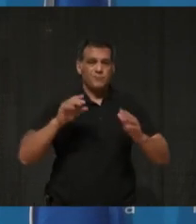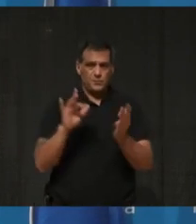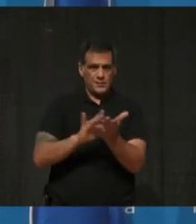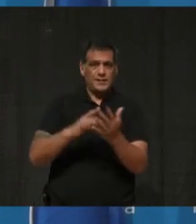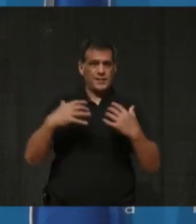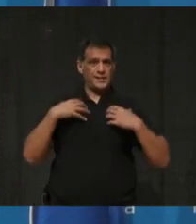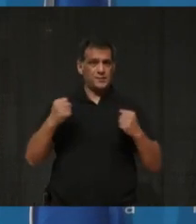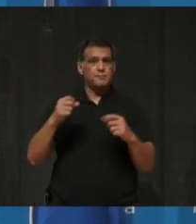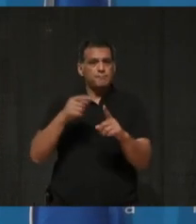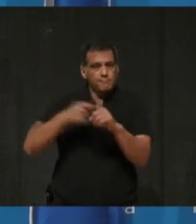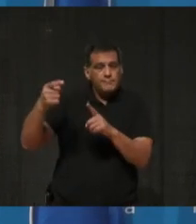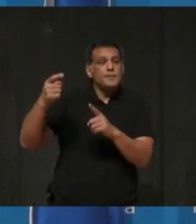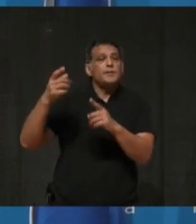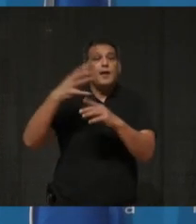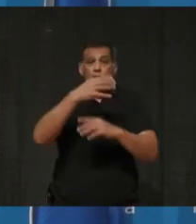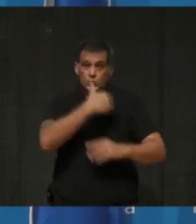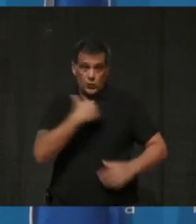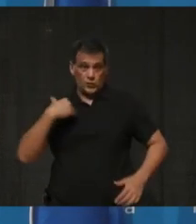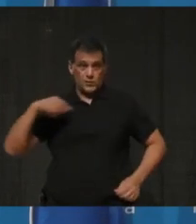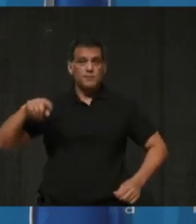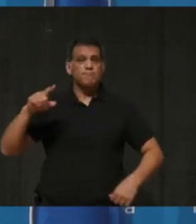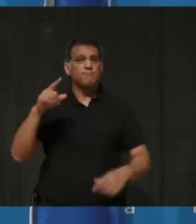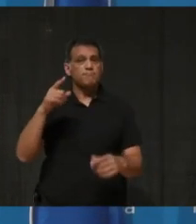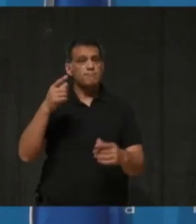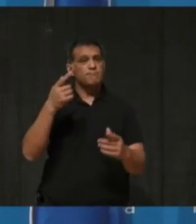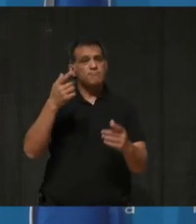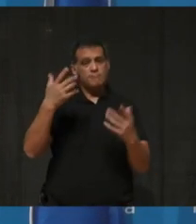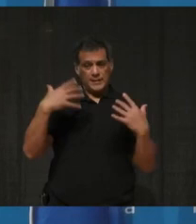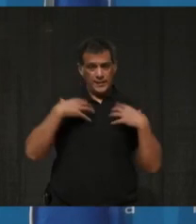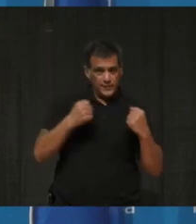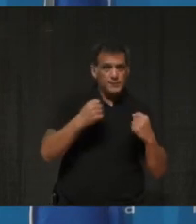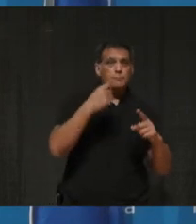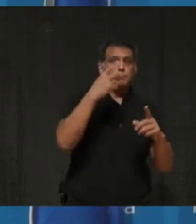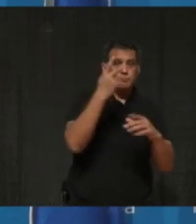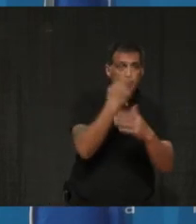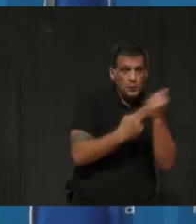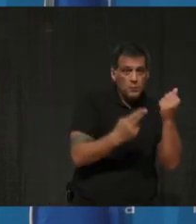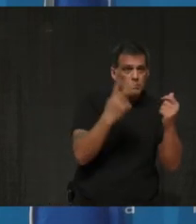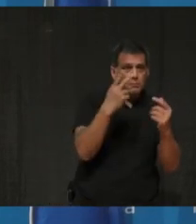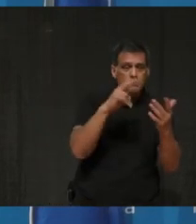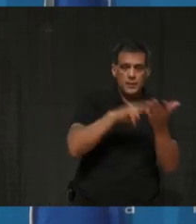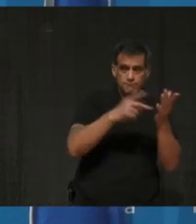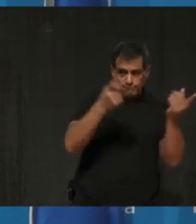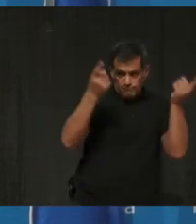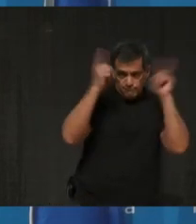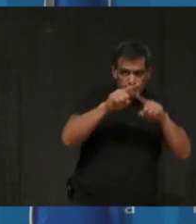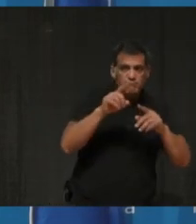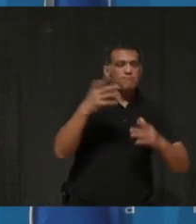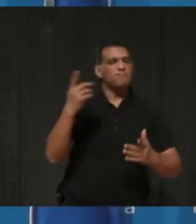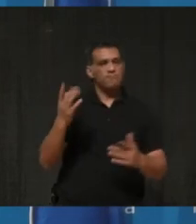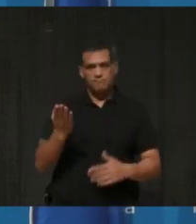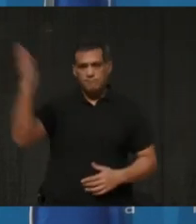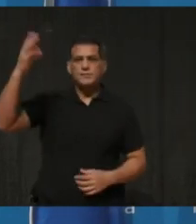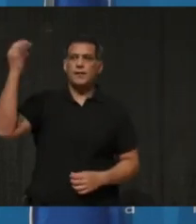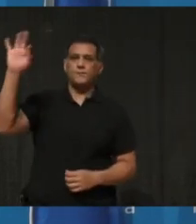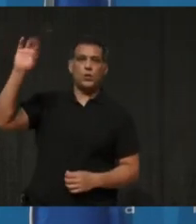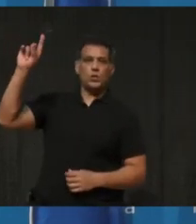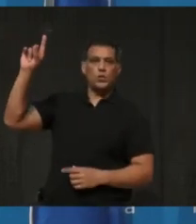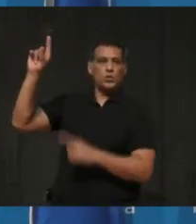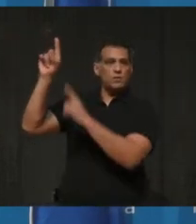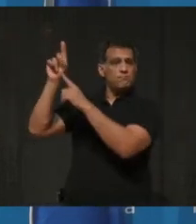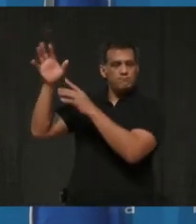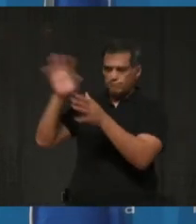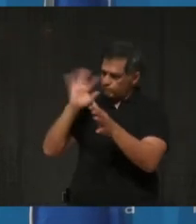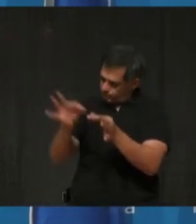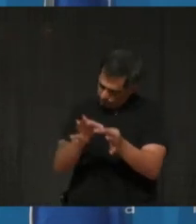Health and Toronto's Officer of Health sent a joint letter to the province recommending this approach because of an increase in variant